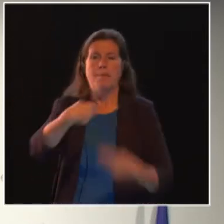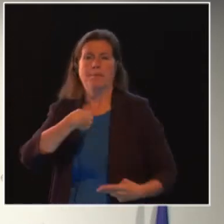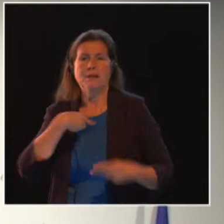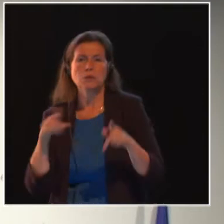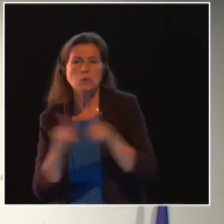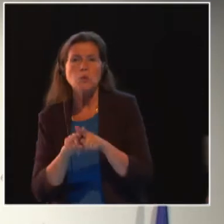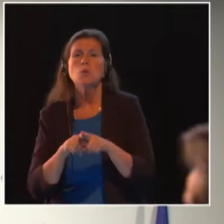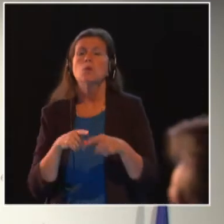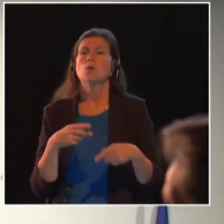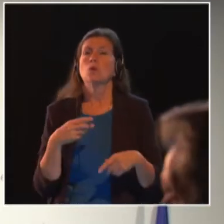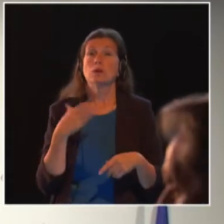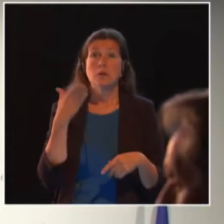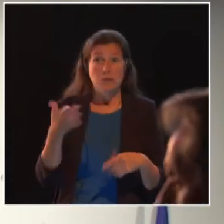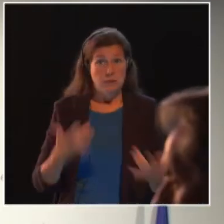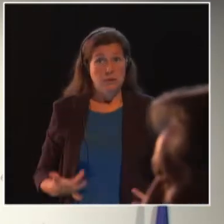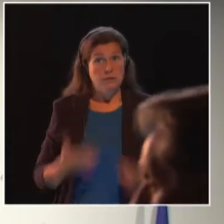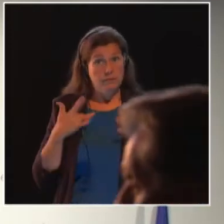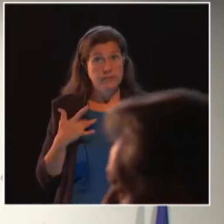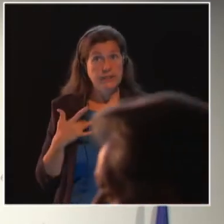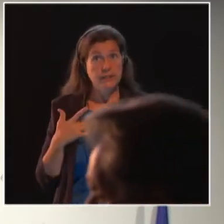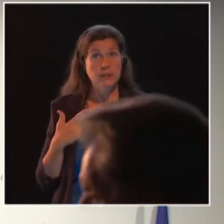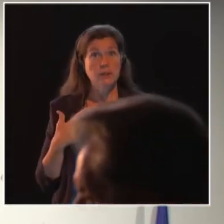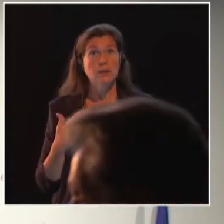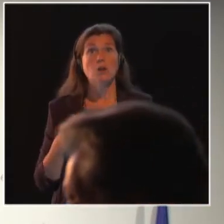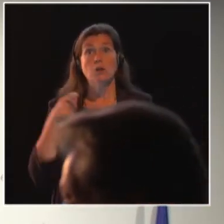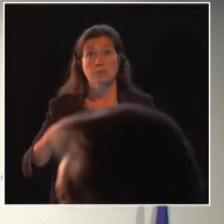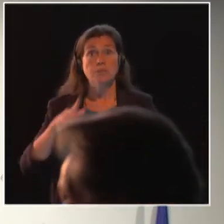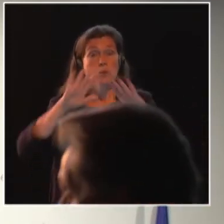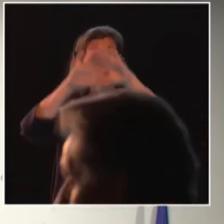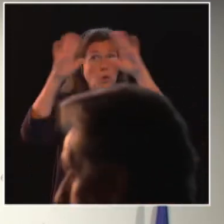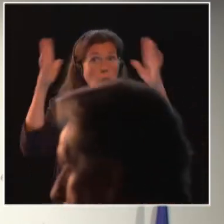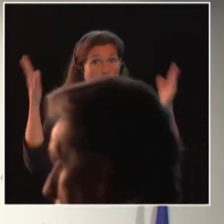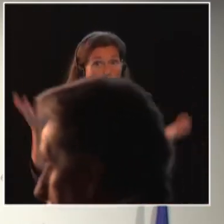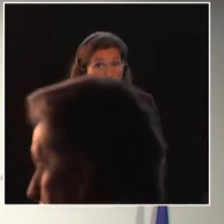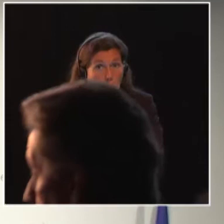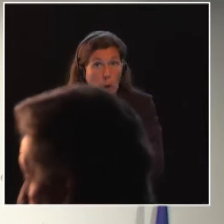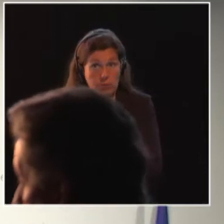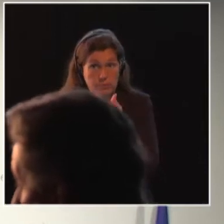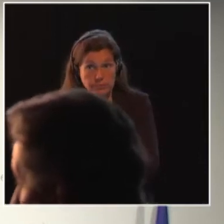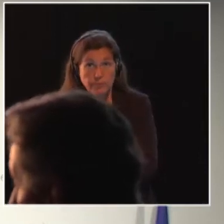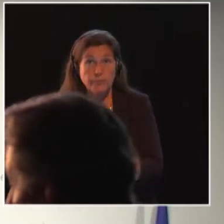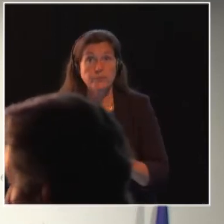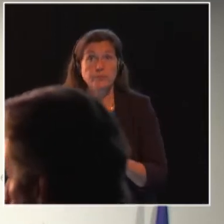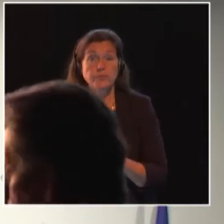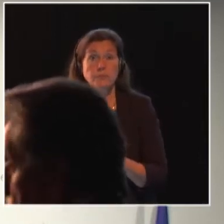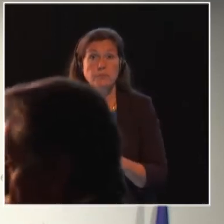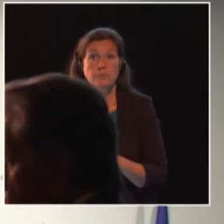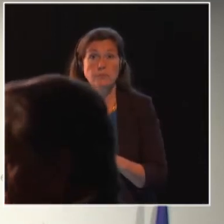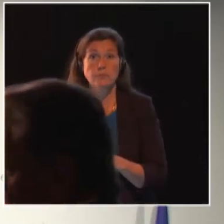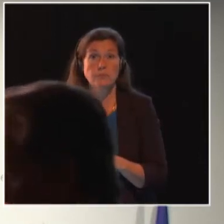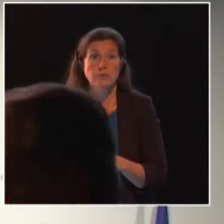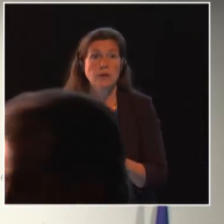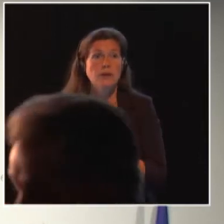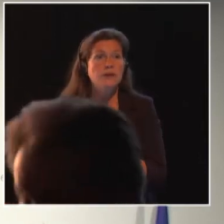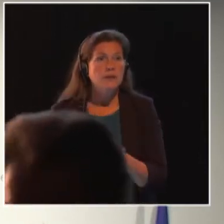for example. Do you feel as though this is a global phenomenon? Do you feel like the voices of all